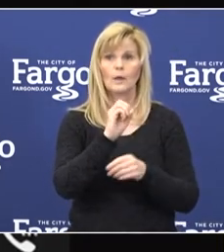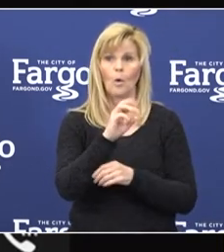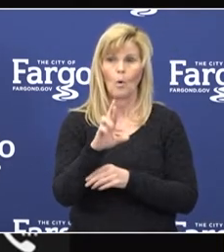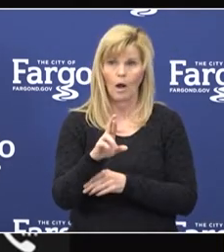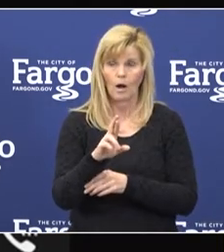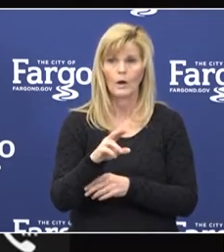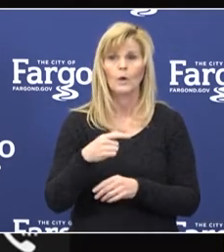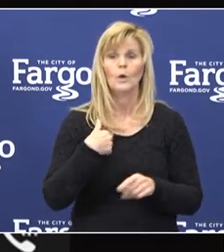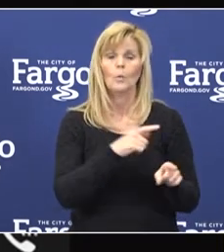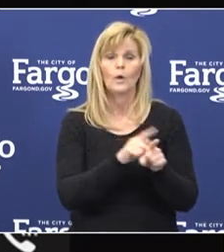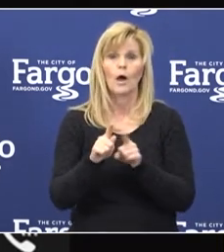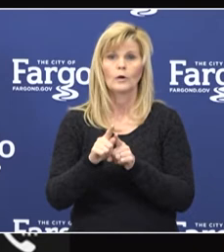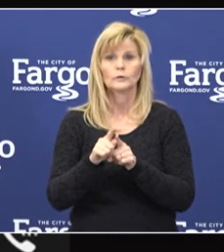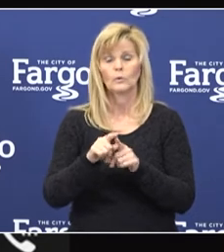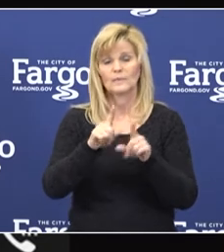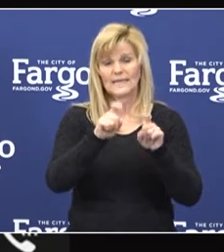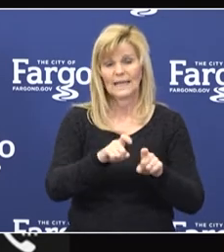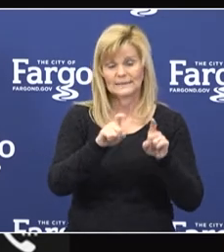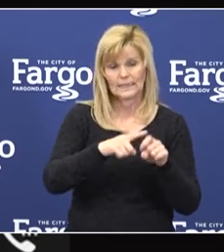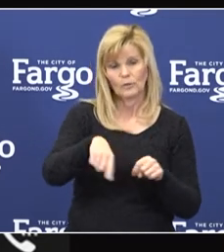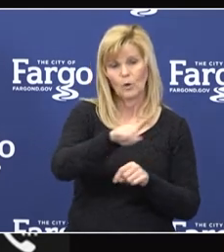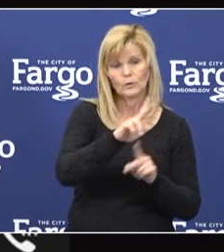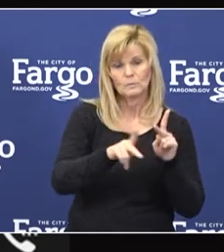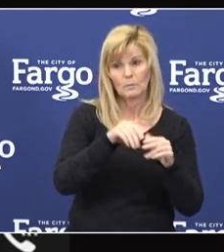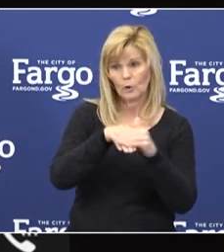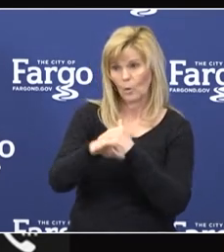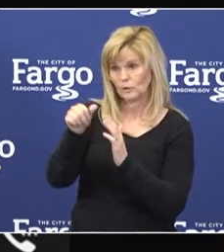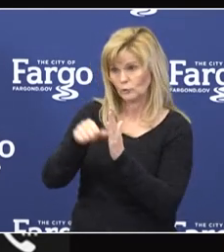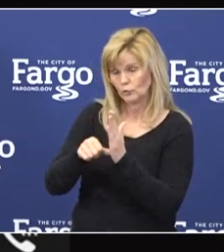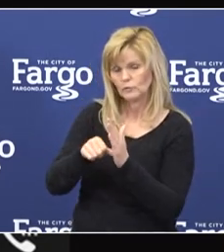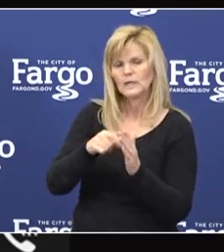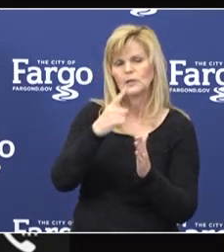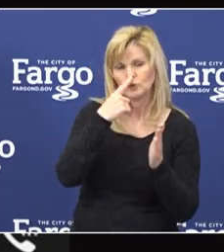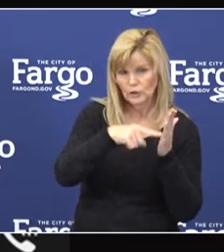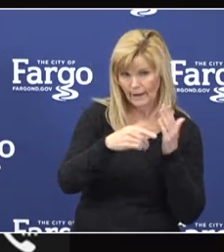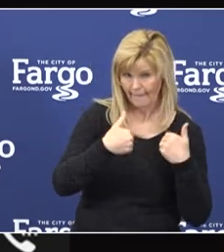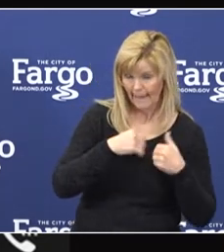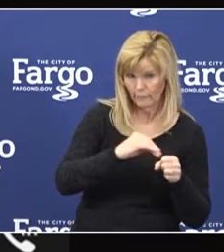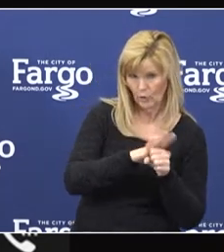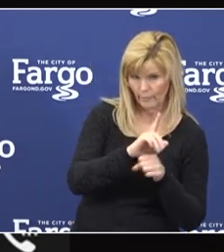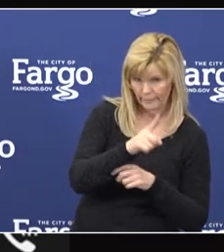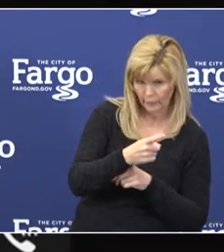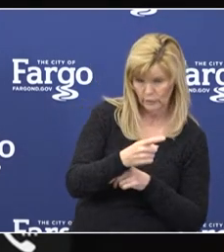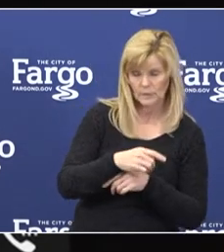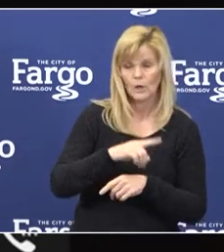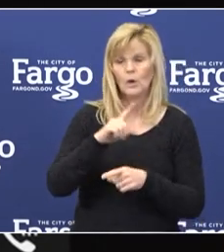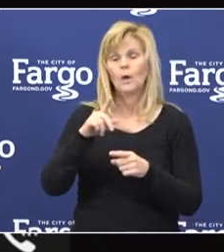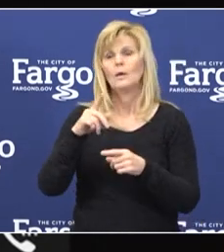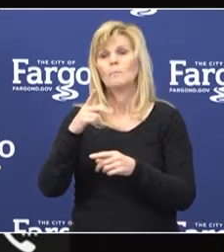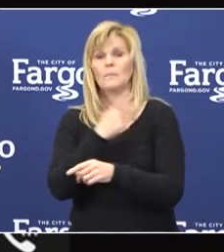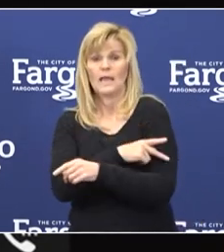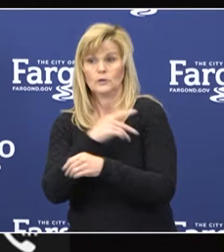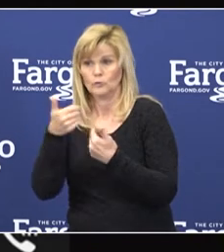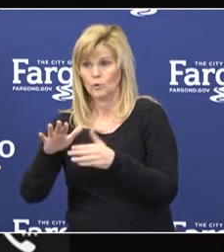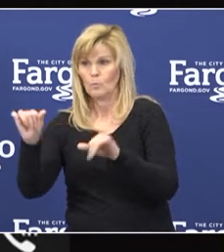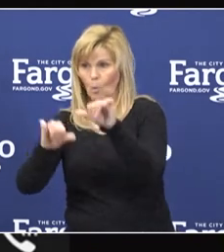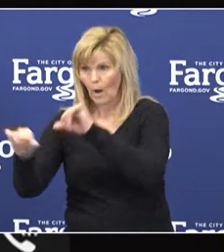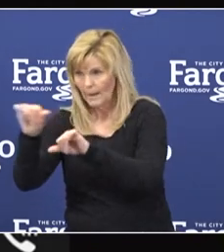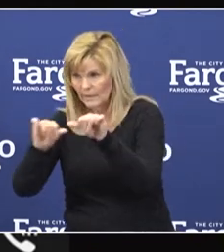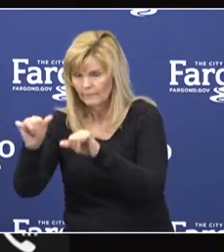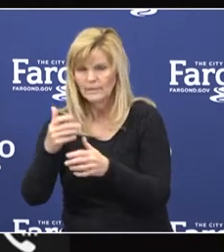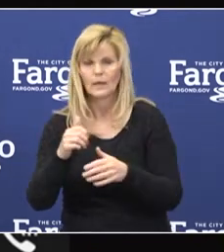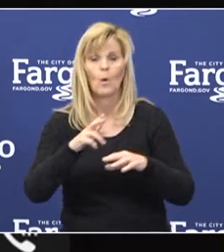COVID testing for surgery patients. Diligently disinfecting all patient rooms, procedural areas and waiting areas.